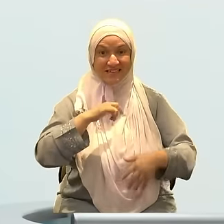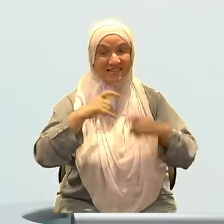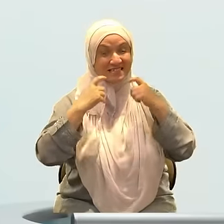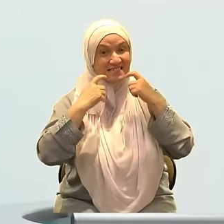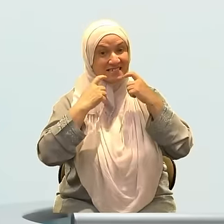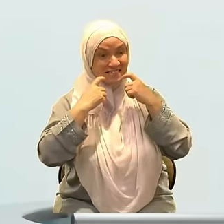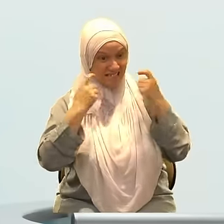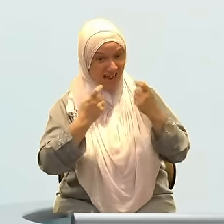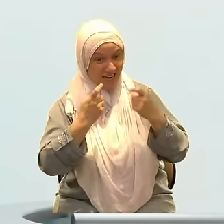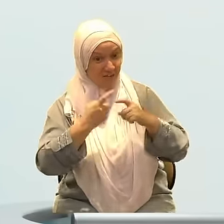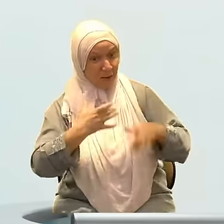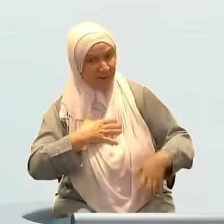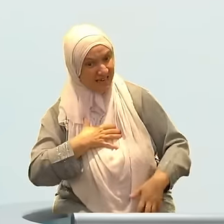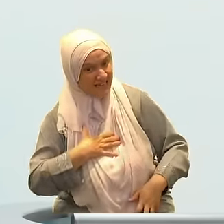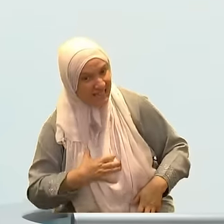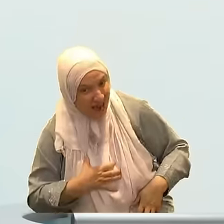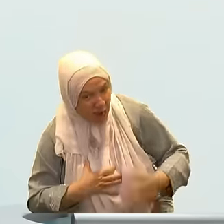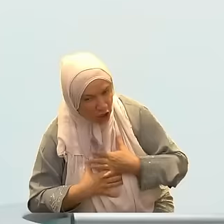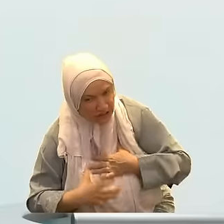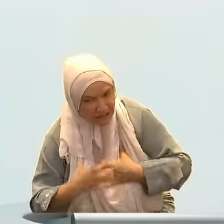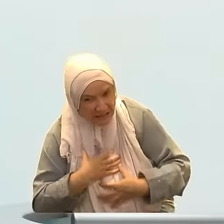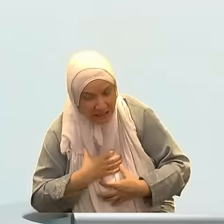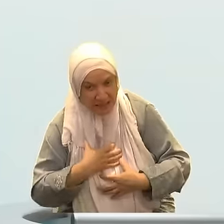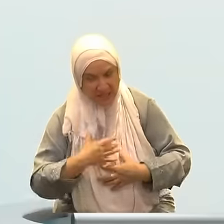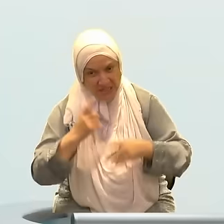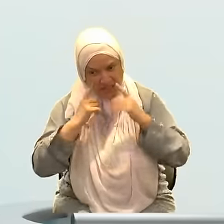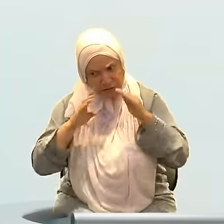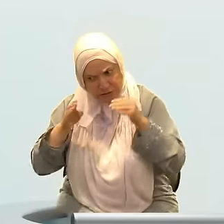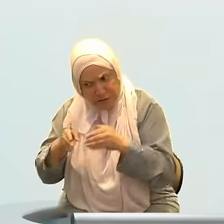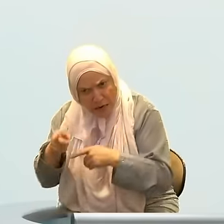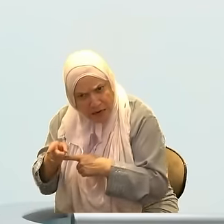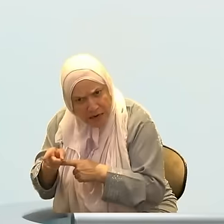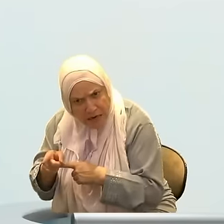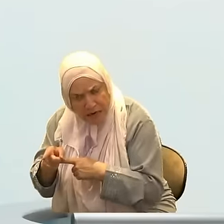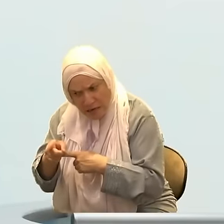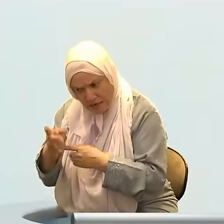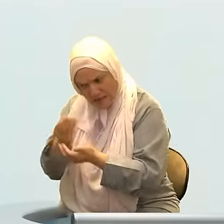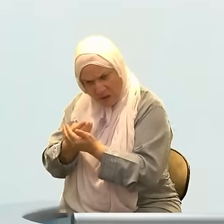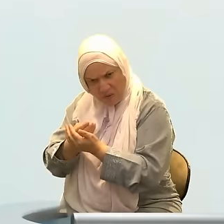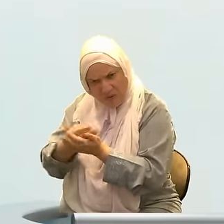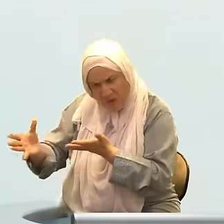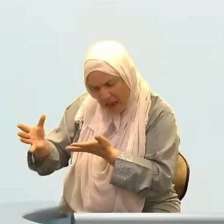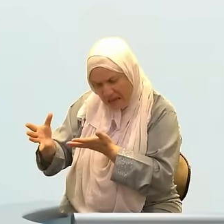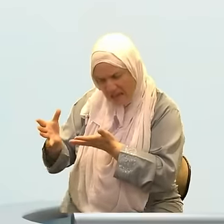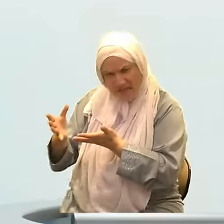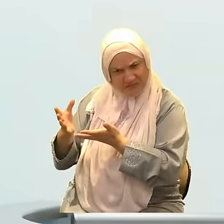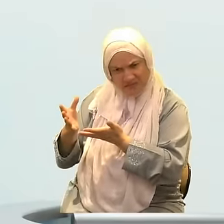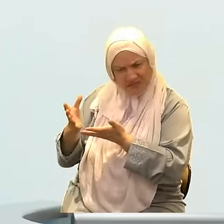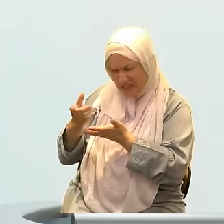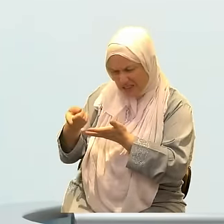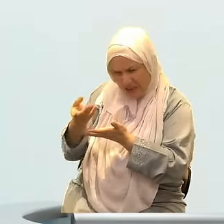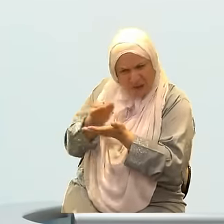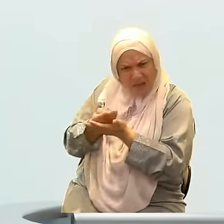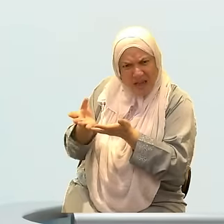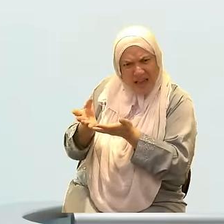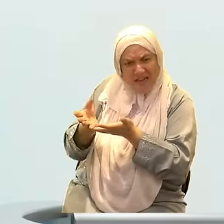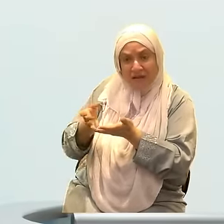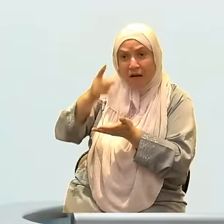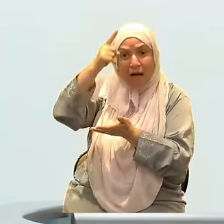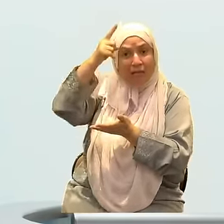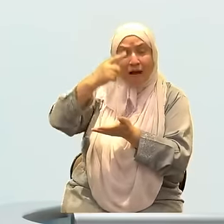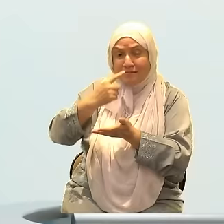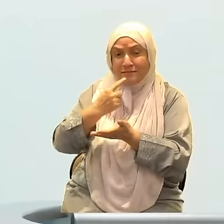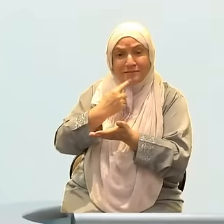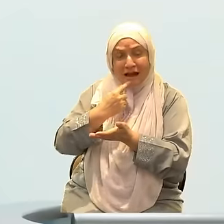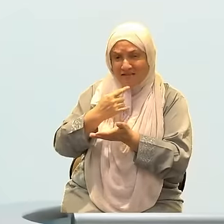away in that which Allah subhanahu wa ta'ala specifically told us to keep away from. Sins out of pride tend to manifest themselves